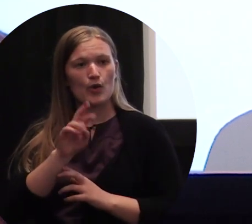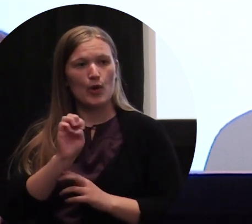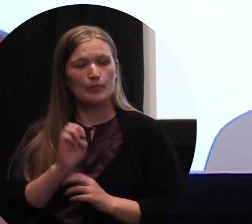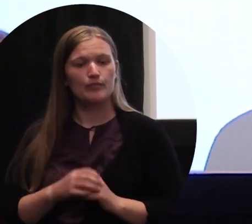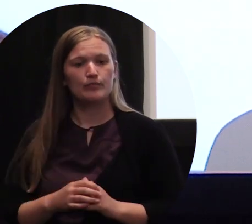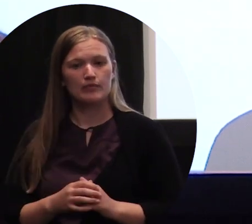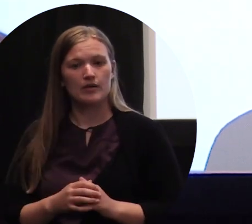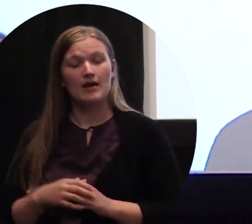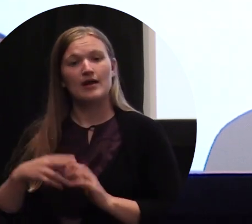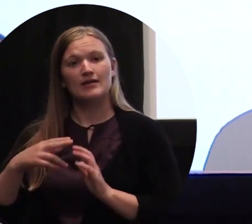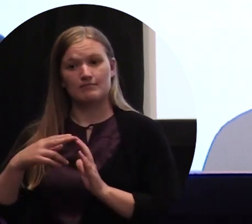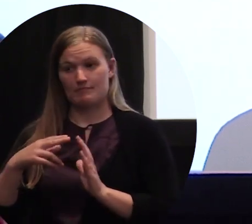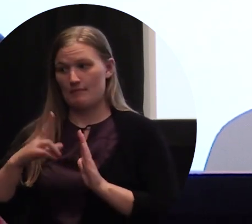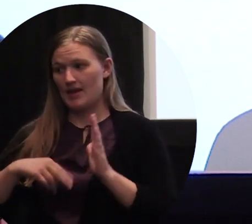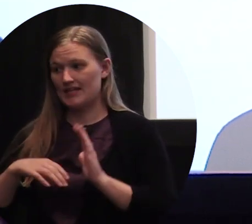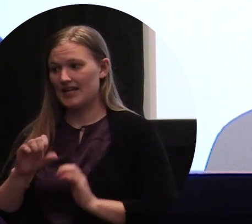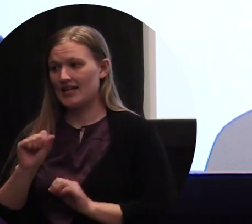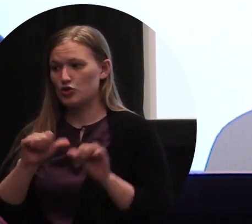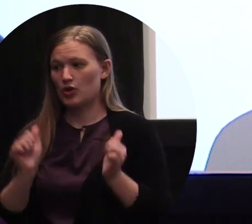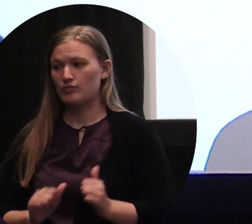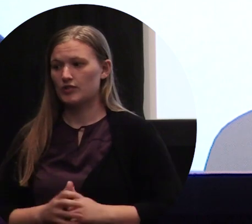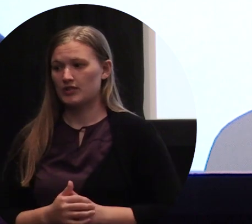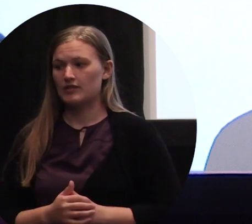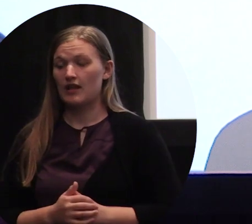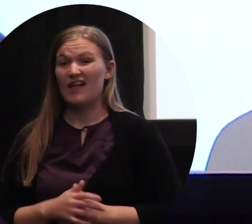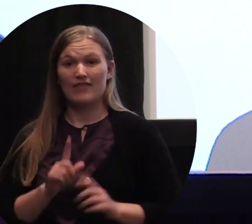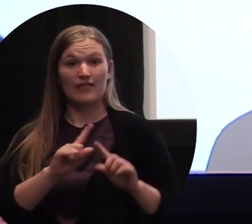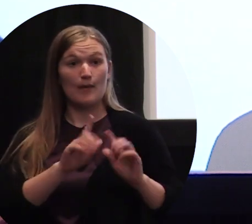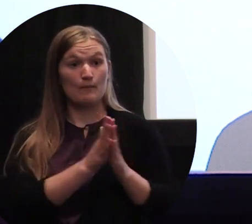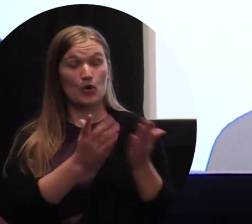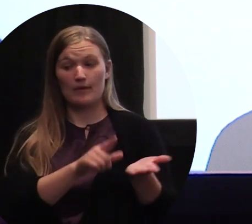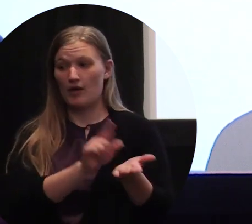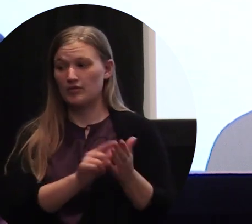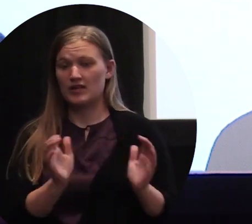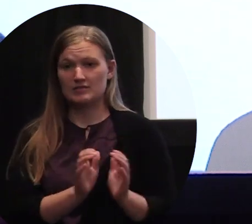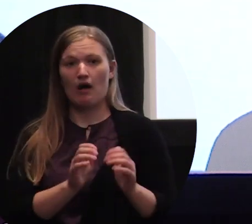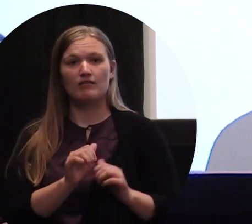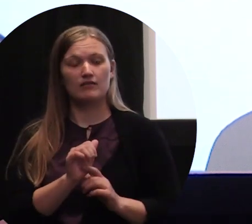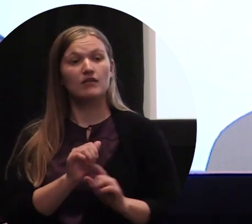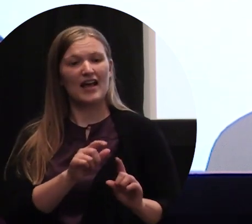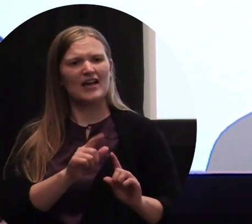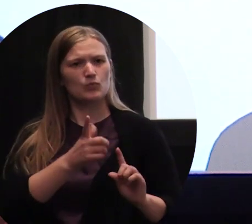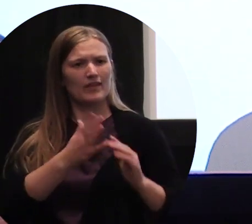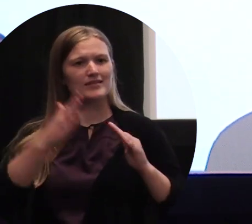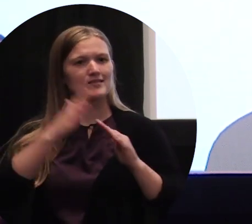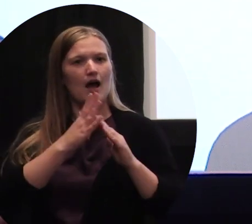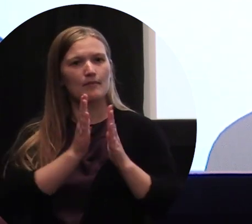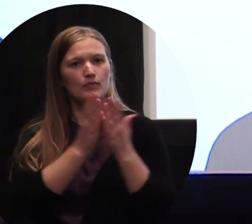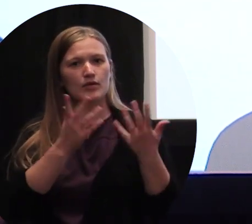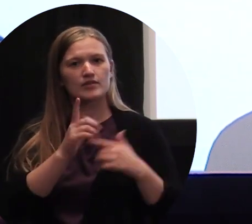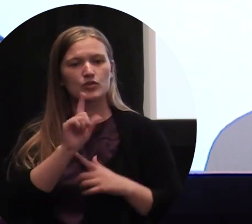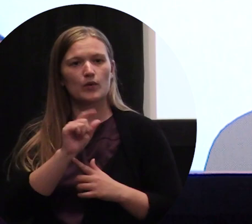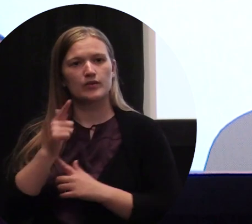School of Painting and Sculpture. Their book, published by Small Editions, is named in the best art books of 2021 by the Brooklyn Rail.